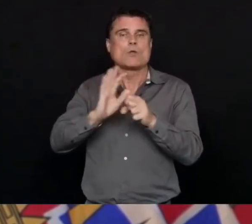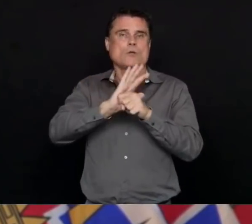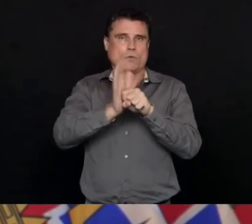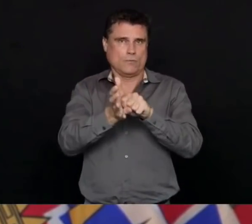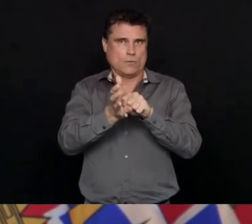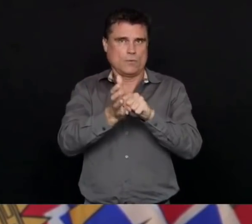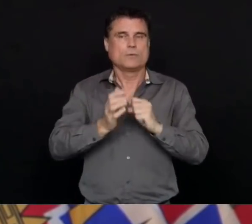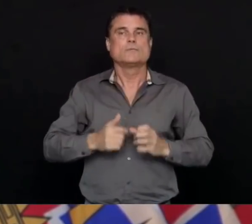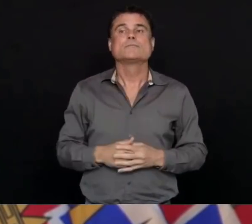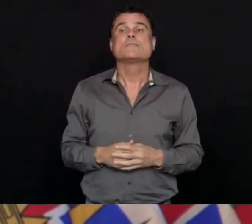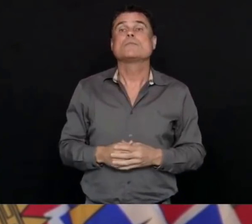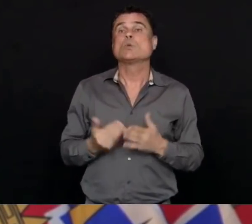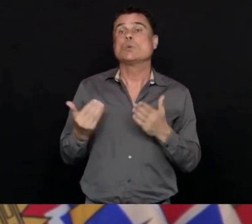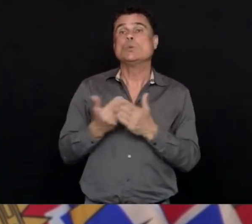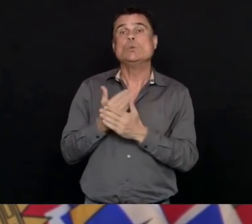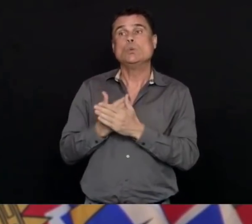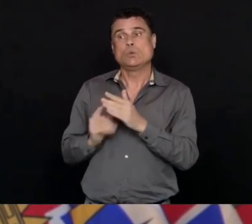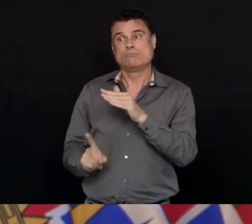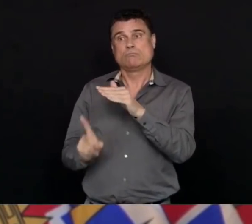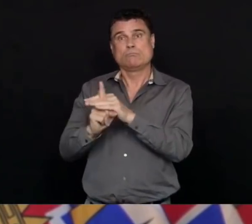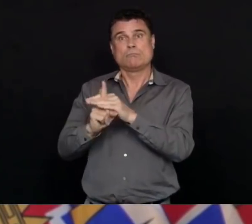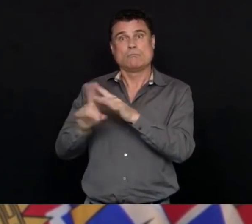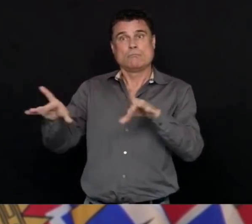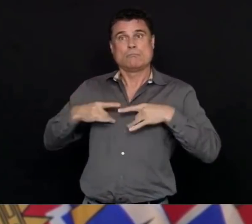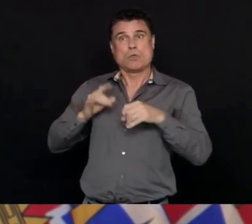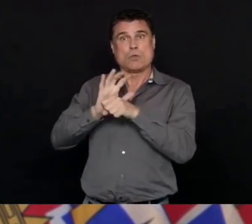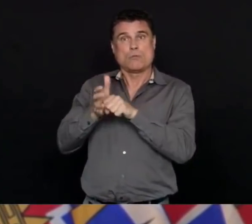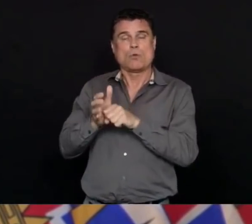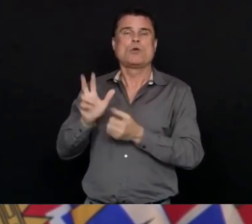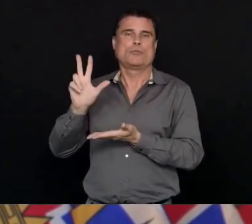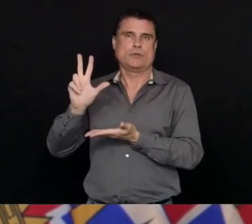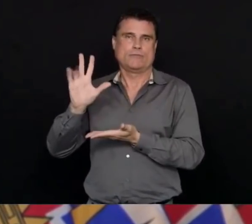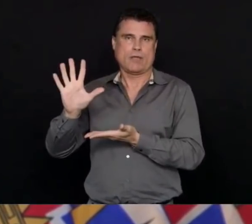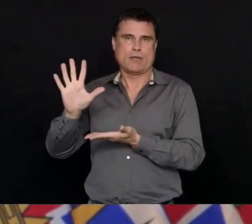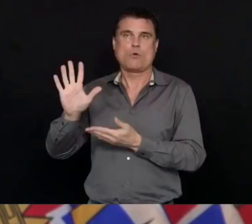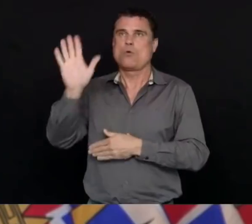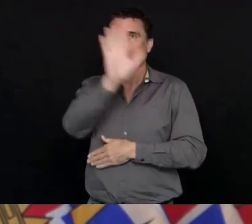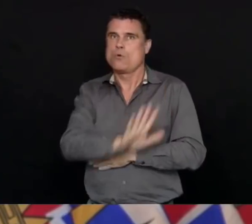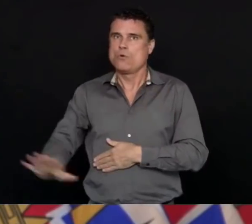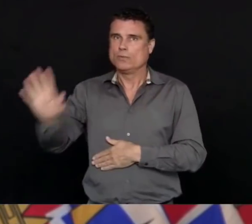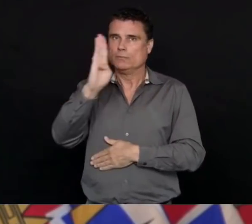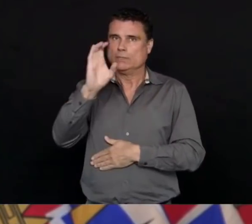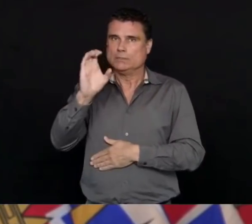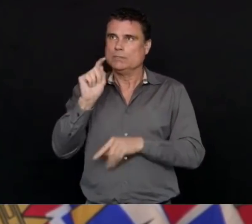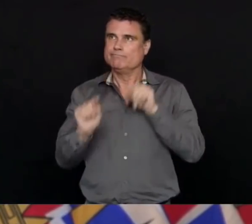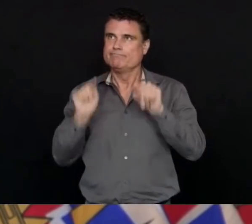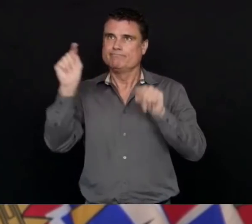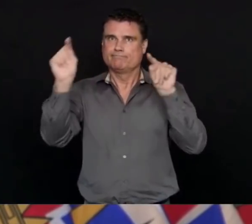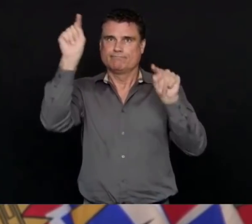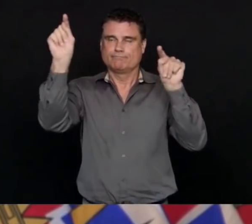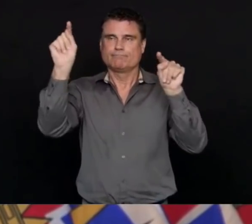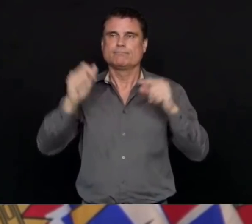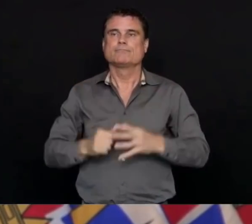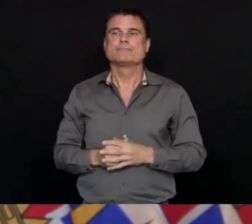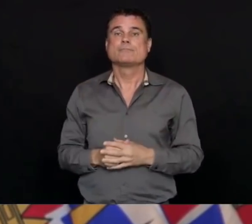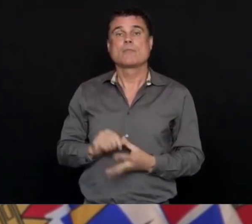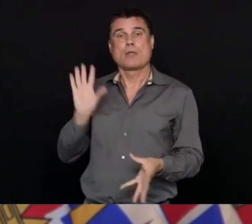new COVID-19 positive cases in British Columbia today, bringing our total to 1